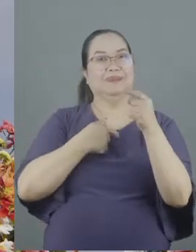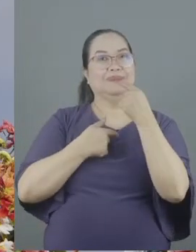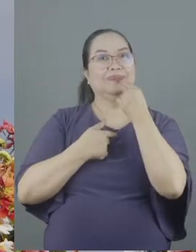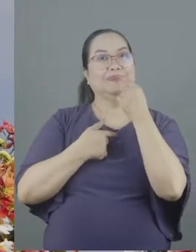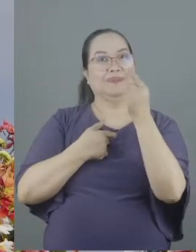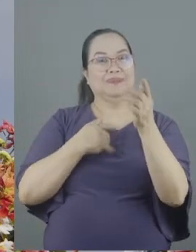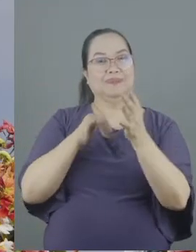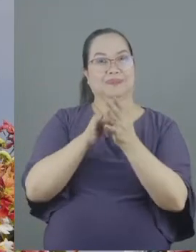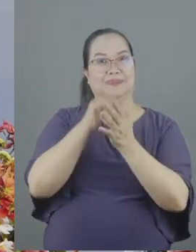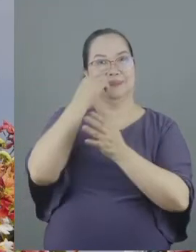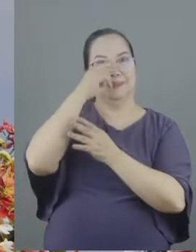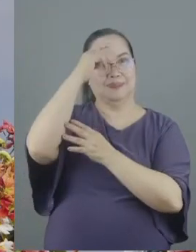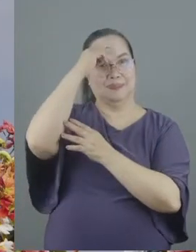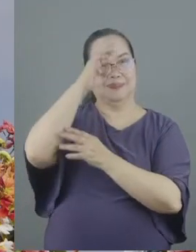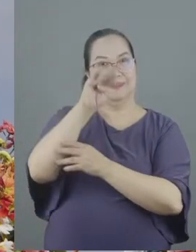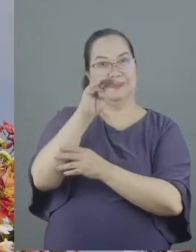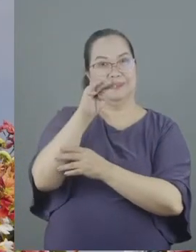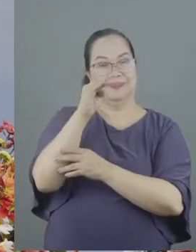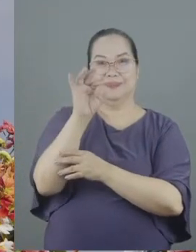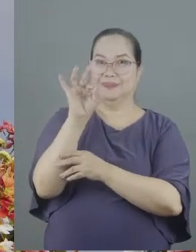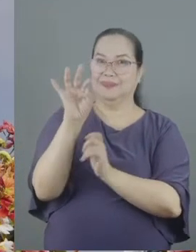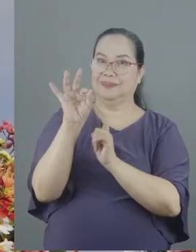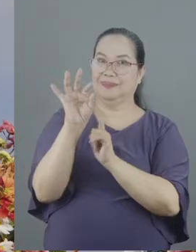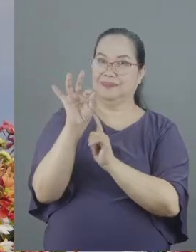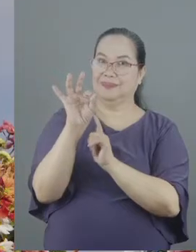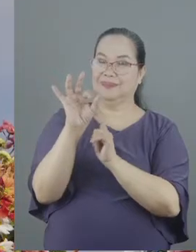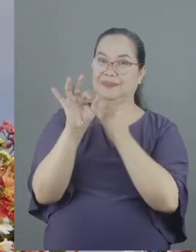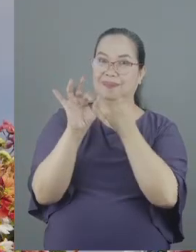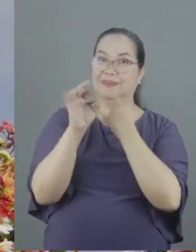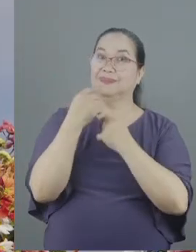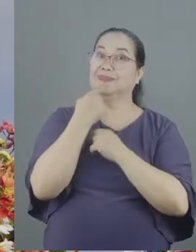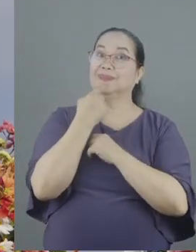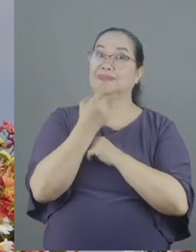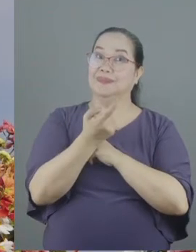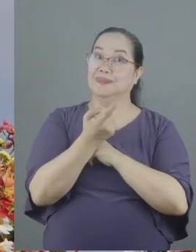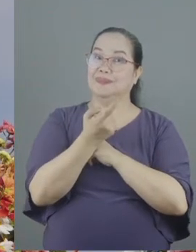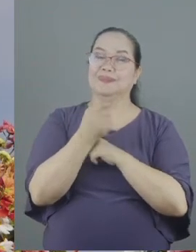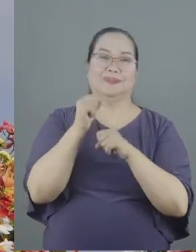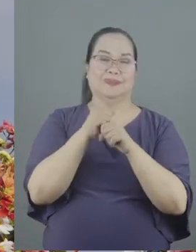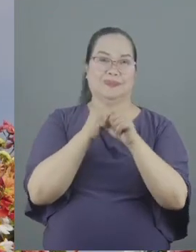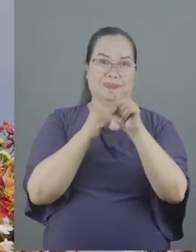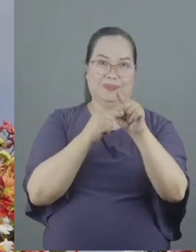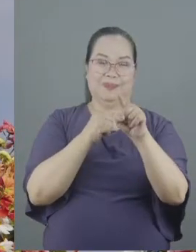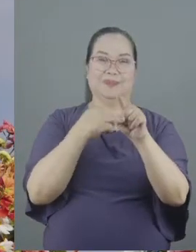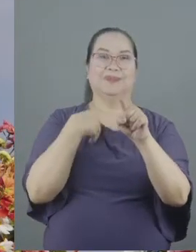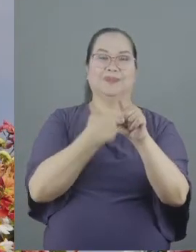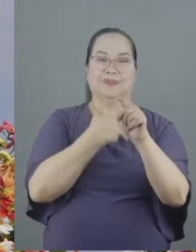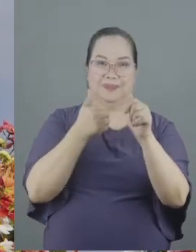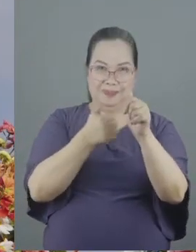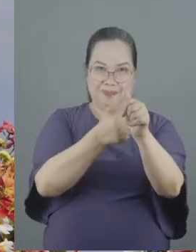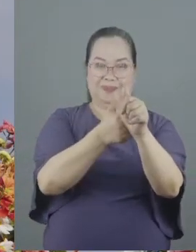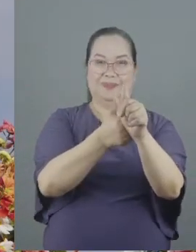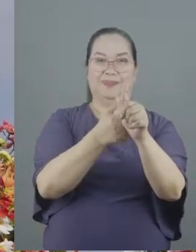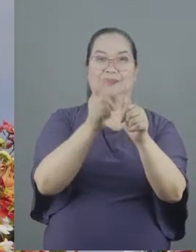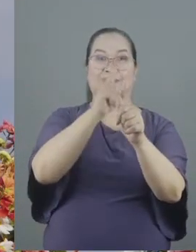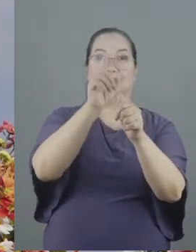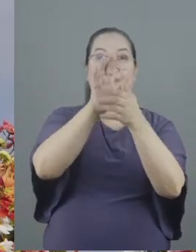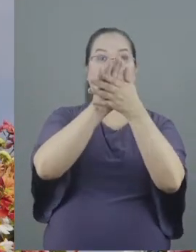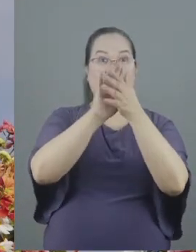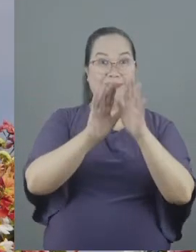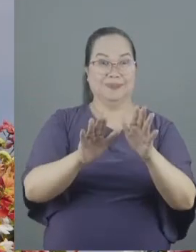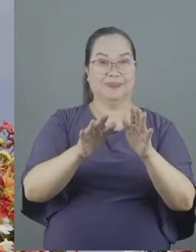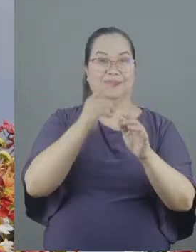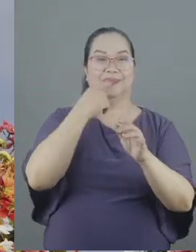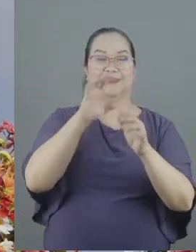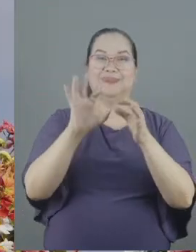in Romans 14 19 where he said so then let us pursue what makes for peace and for